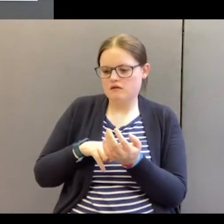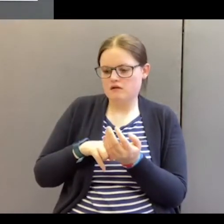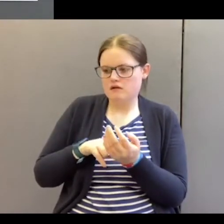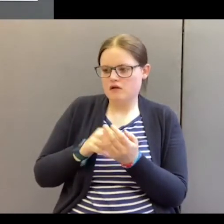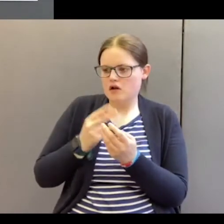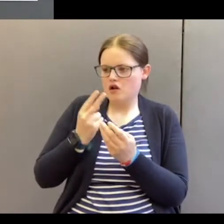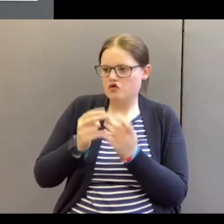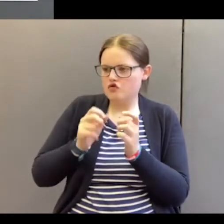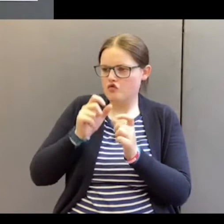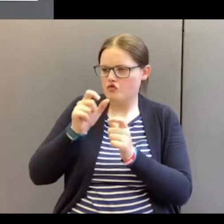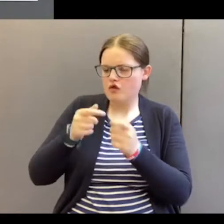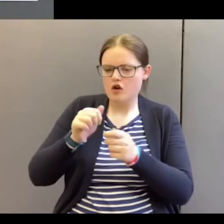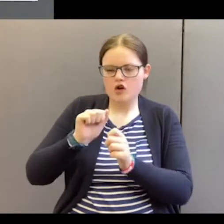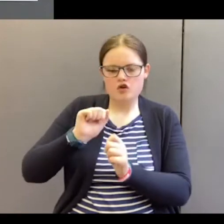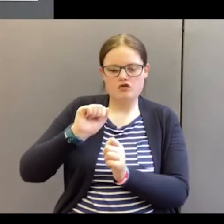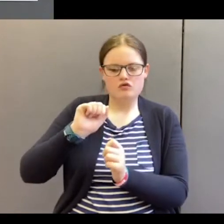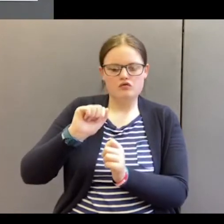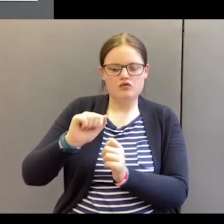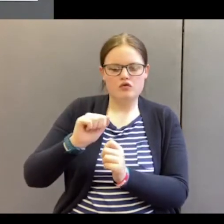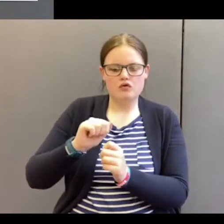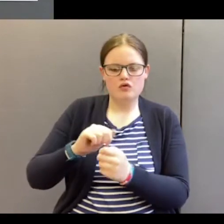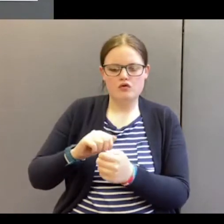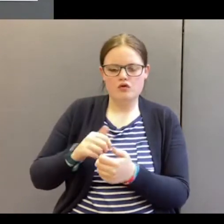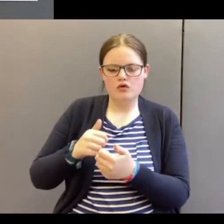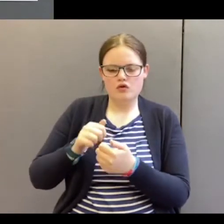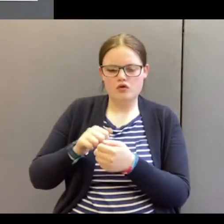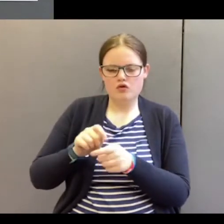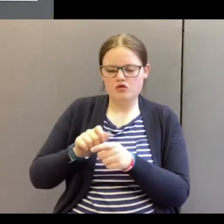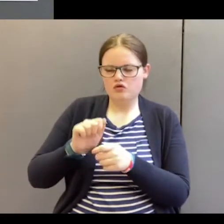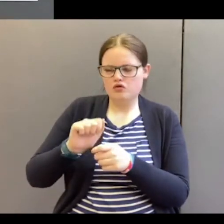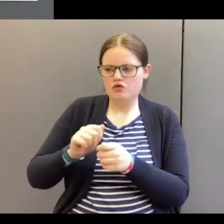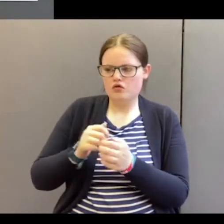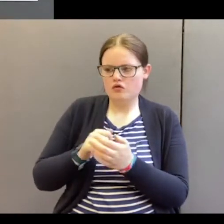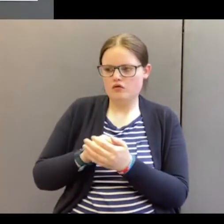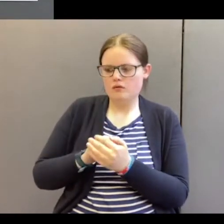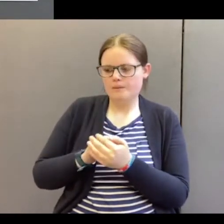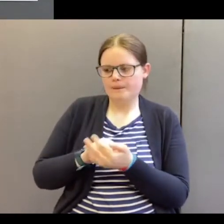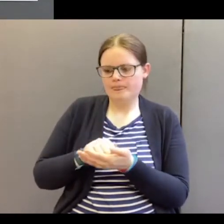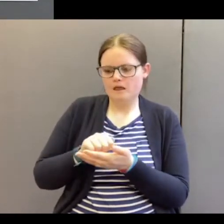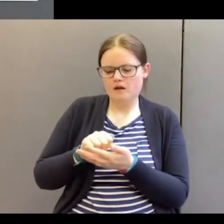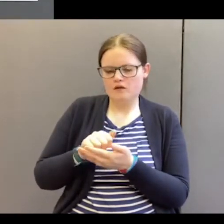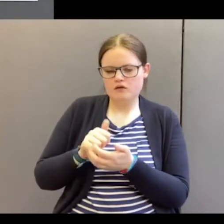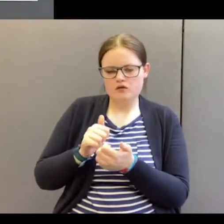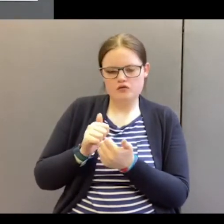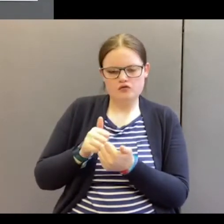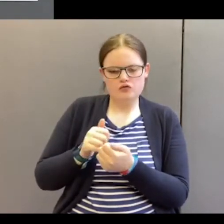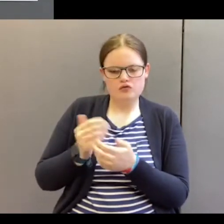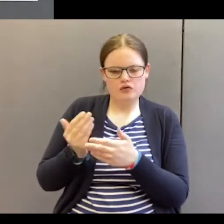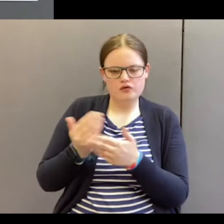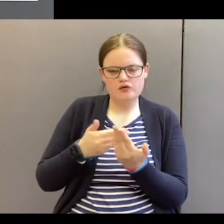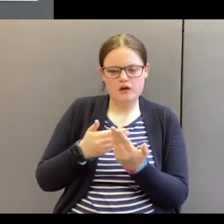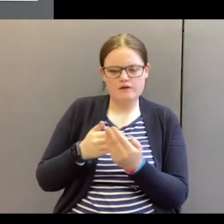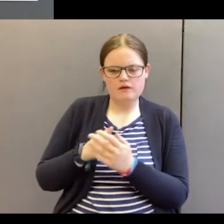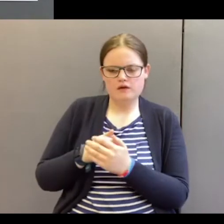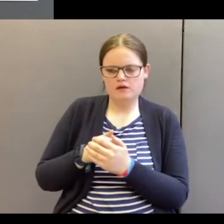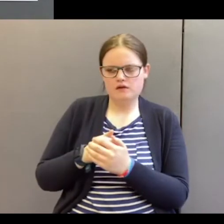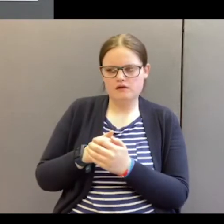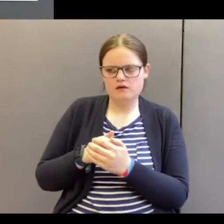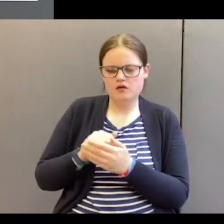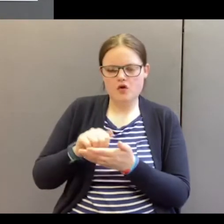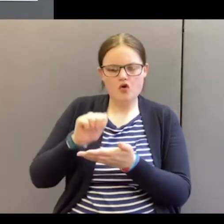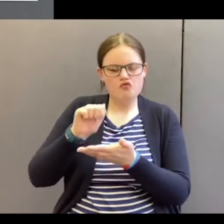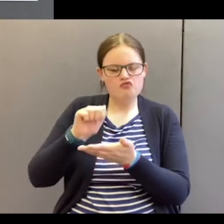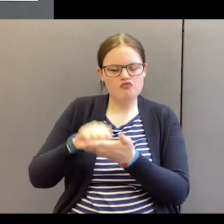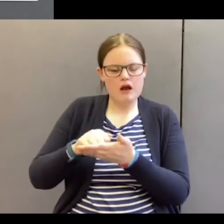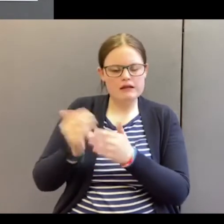two words. You're reasonable, you're rational, you're logical, you're right